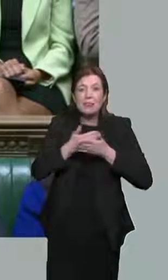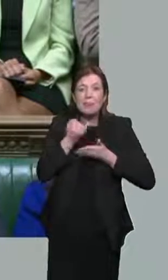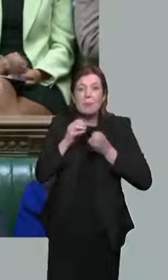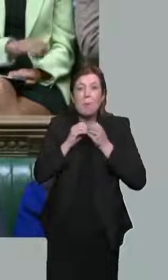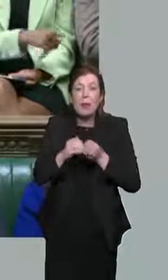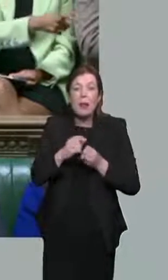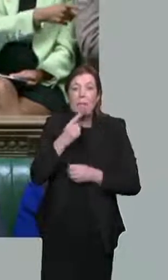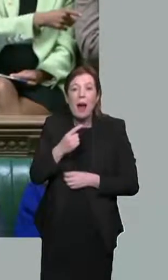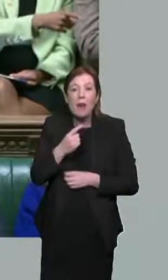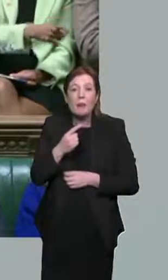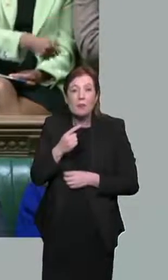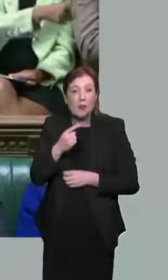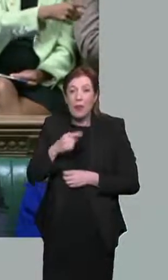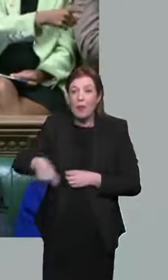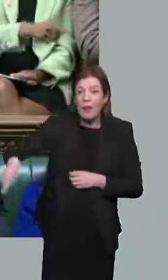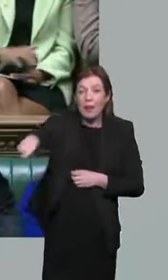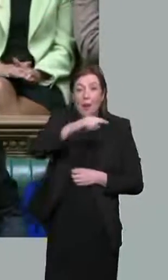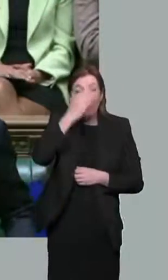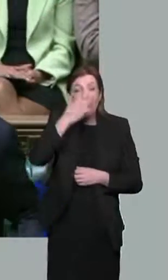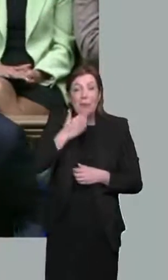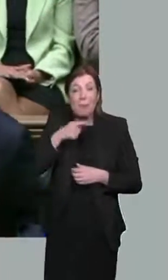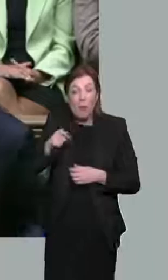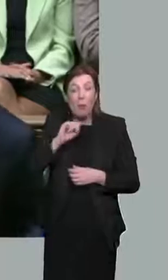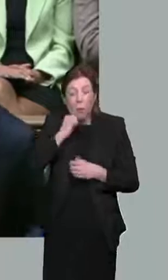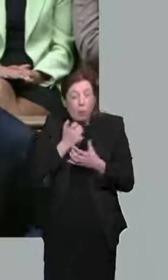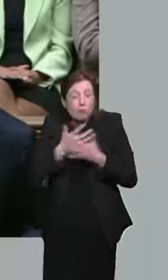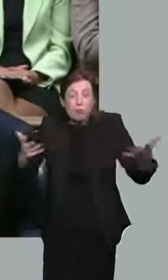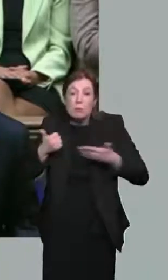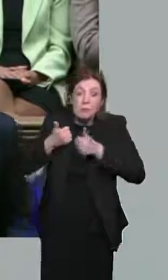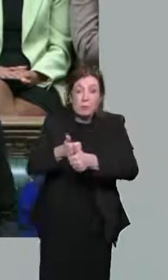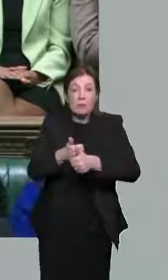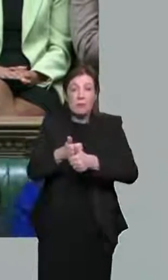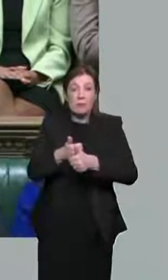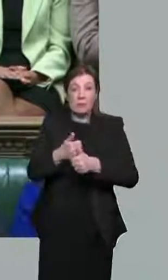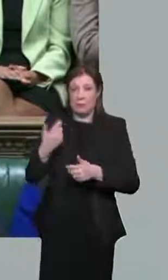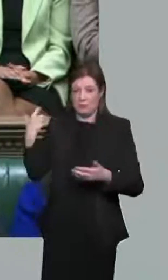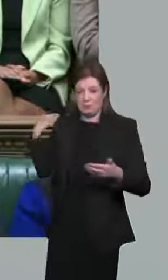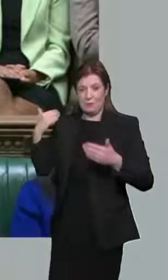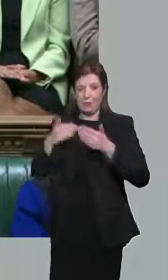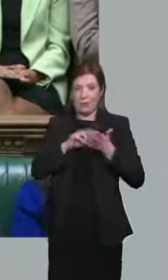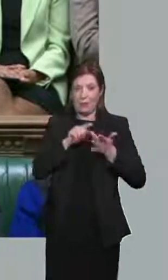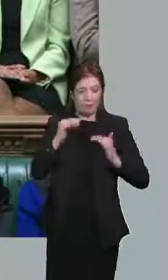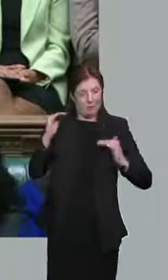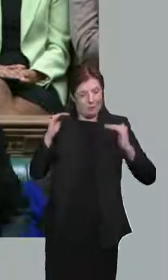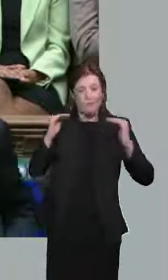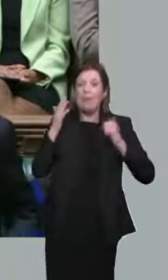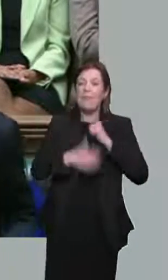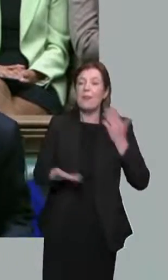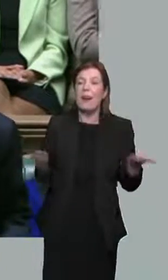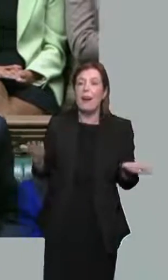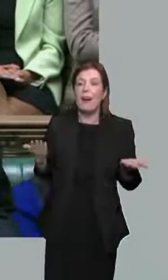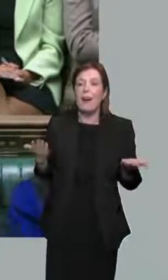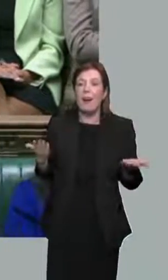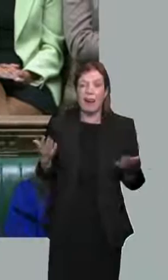30 million UK workers. It is the largest increase in thresholds ever, the biggest personal tax cut in a